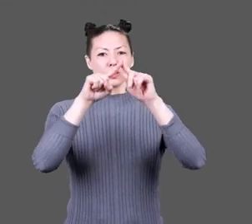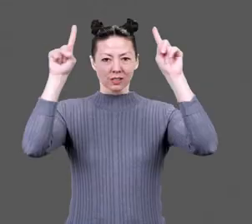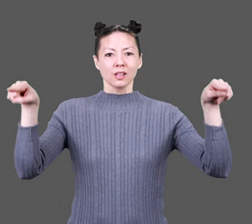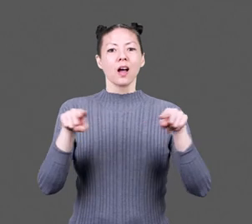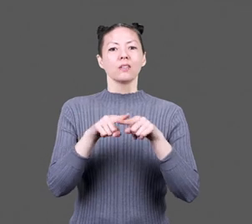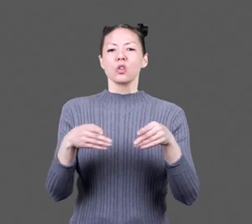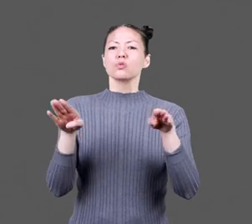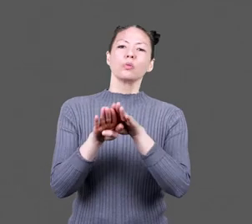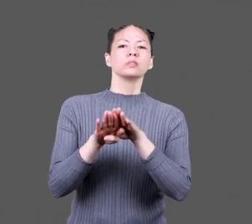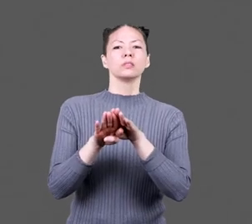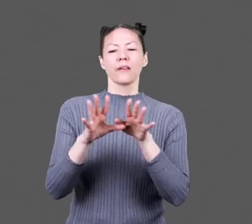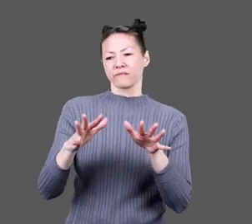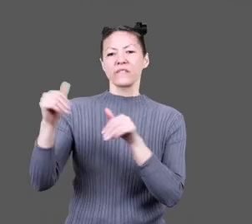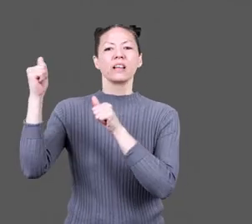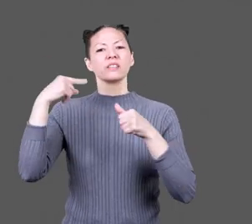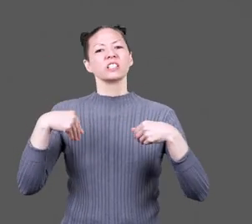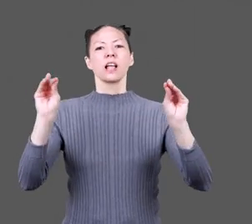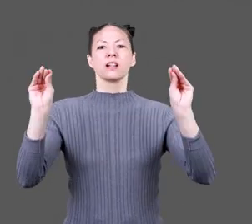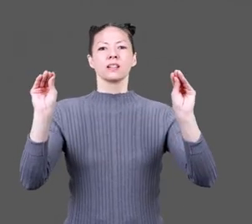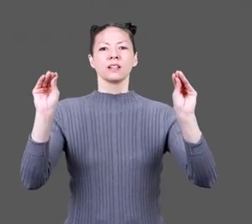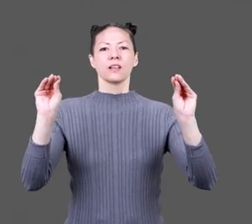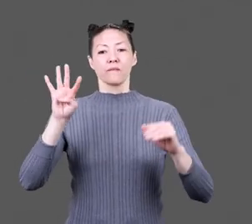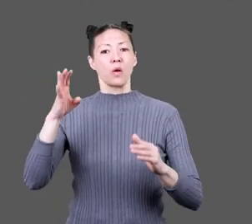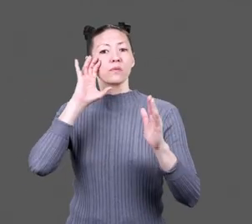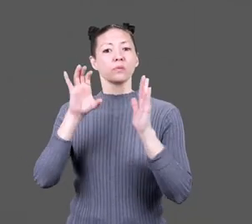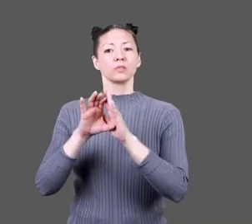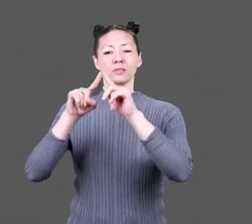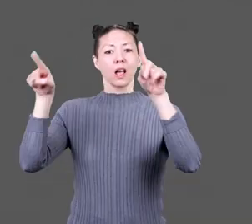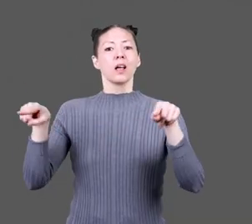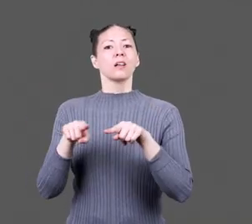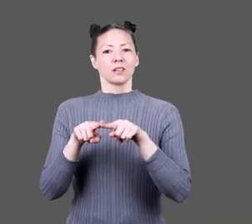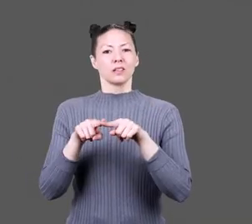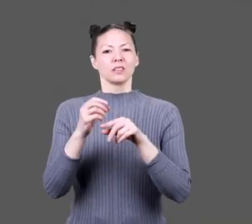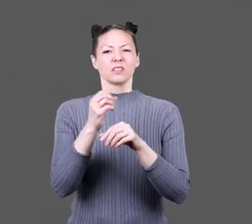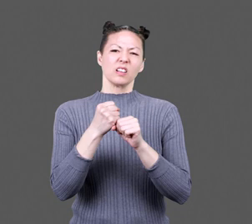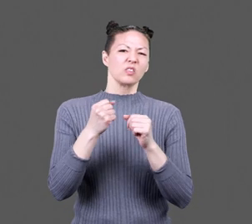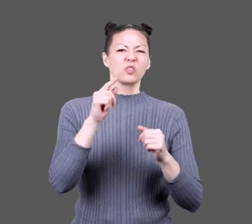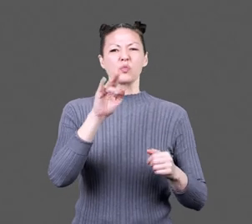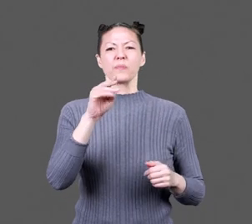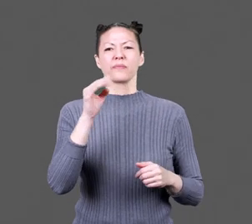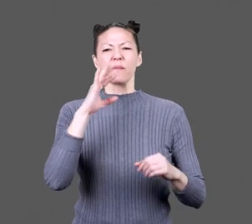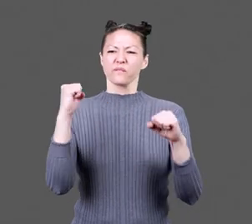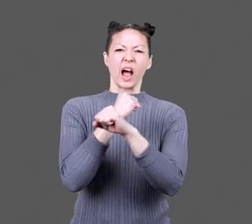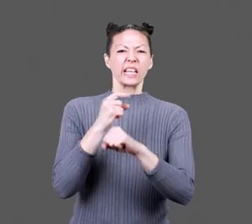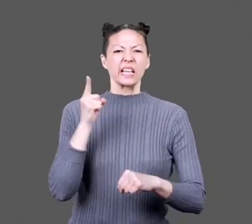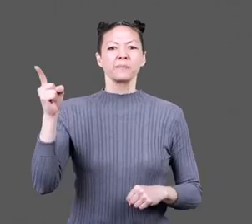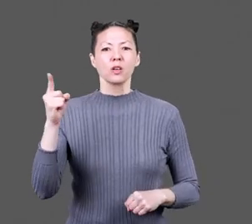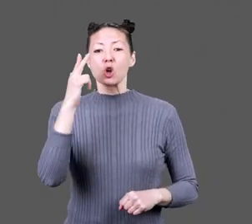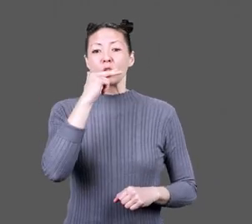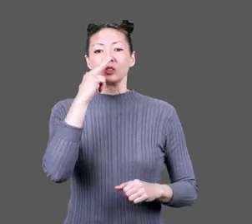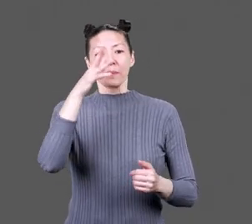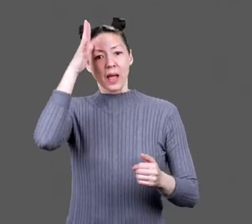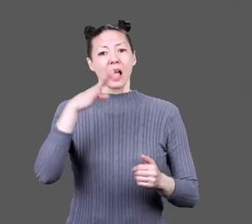A sign hangs on a store. Closing out. Evacuation sale. The fourth. A sign. Get in trim for fighting him.